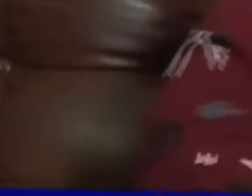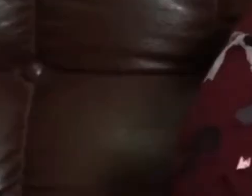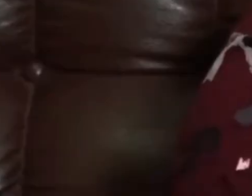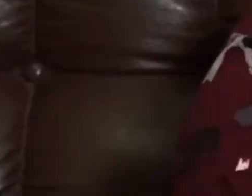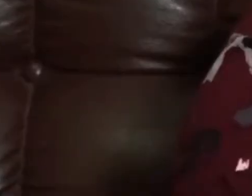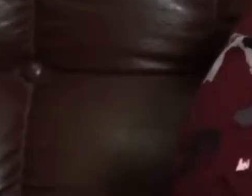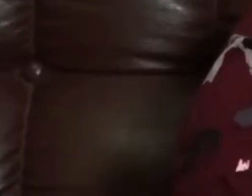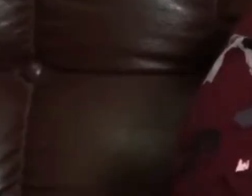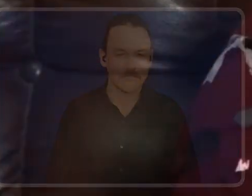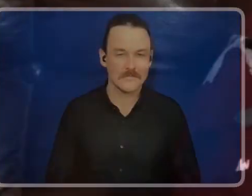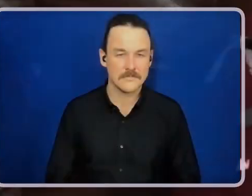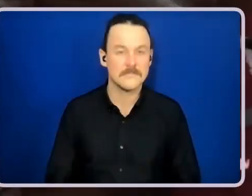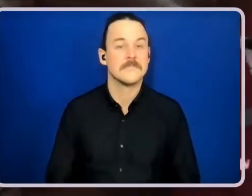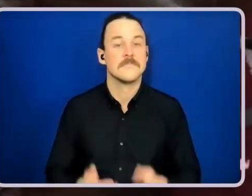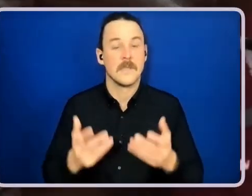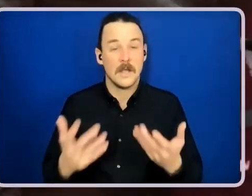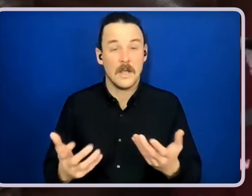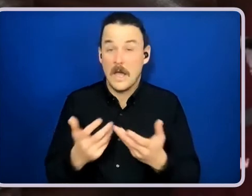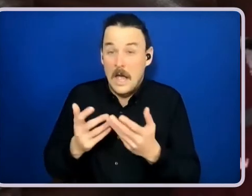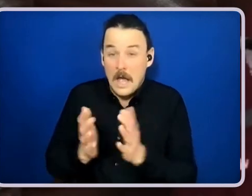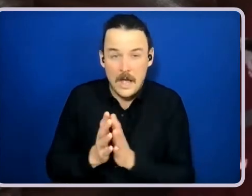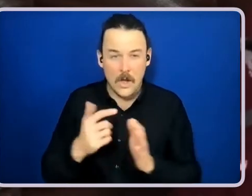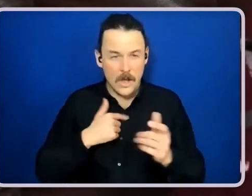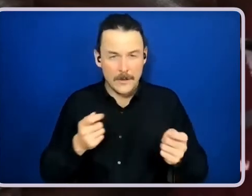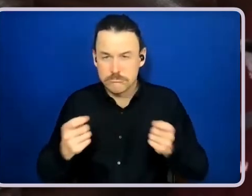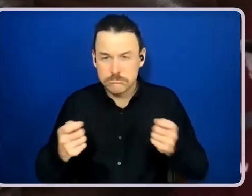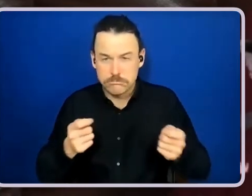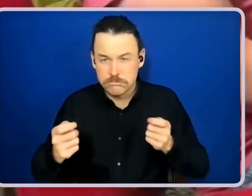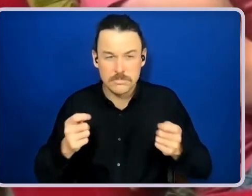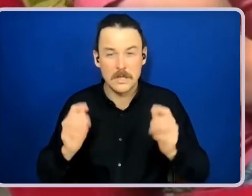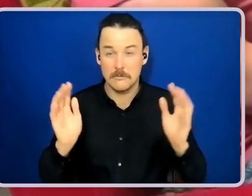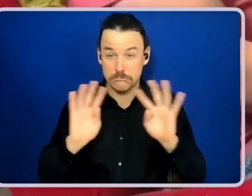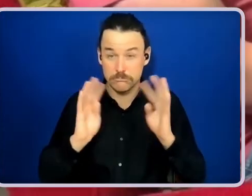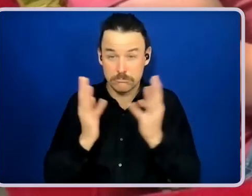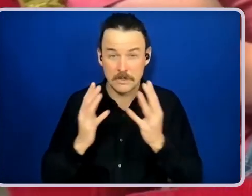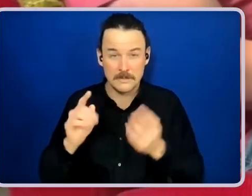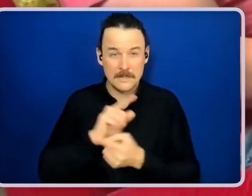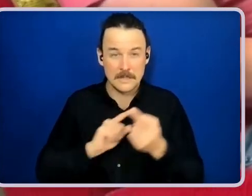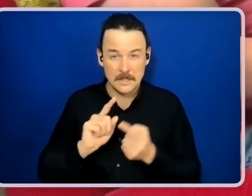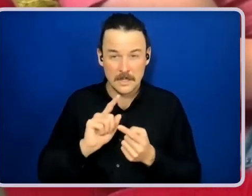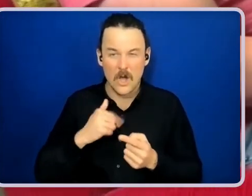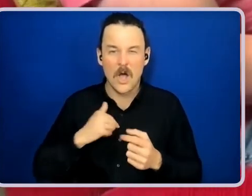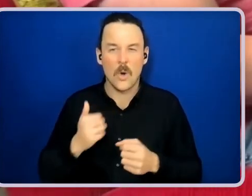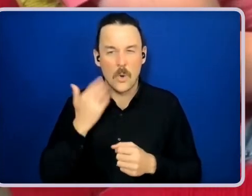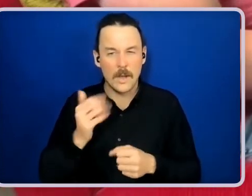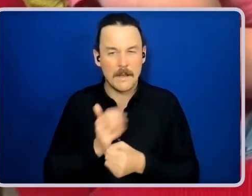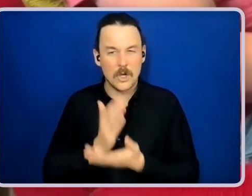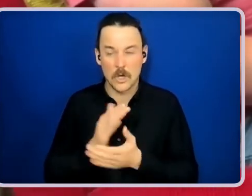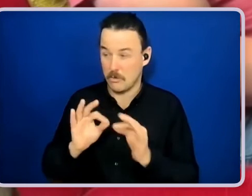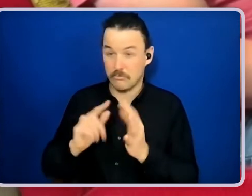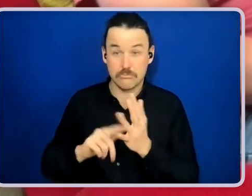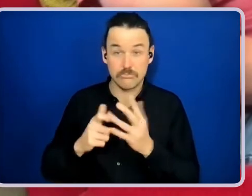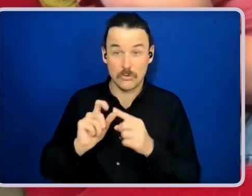The way I facilitate Brodie's circle meeting is to always ensure that he's the main focus and that he's listened to and respected,